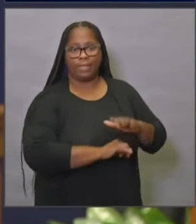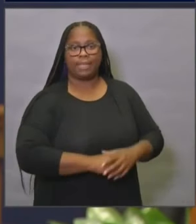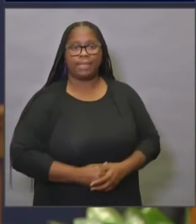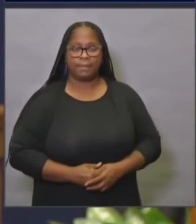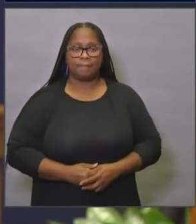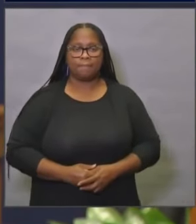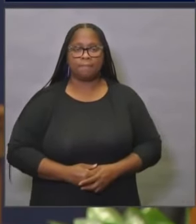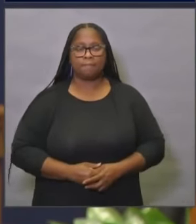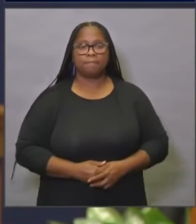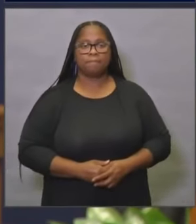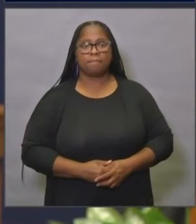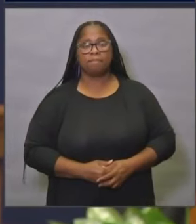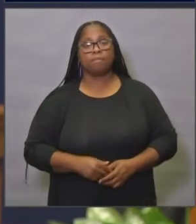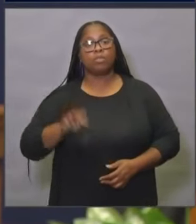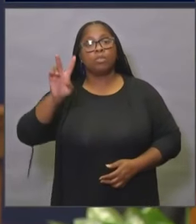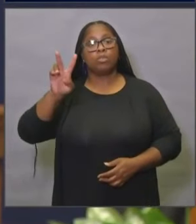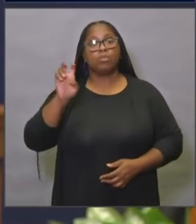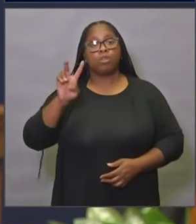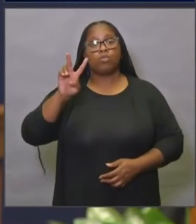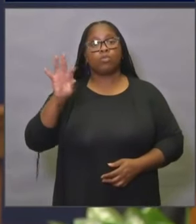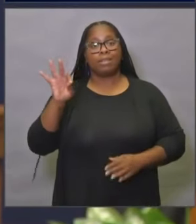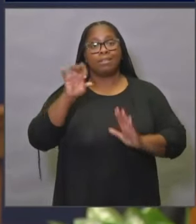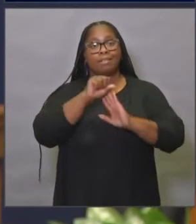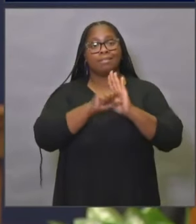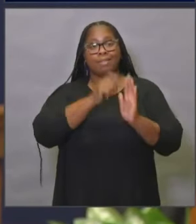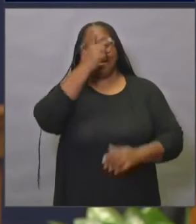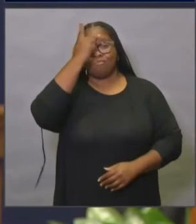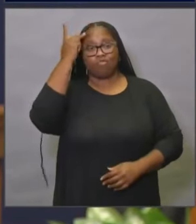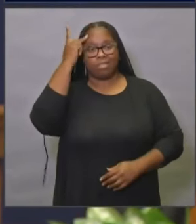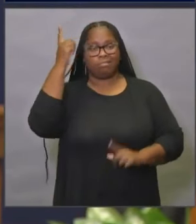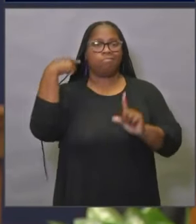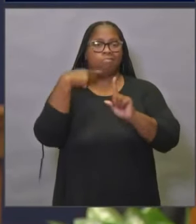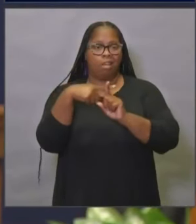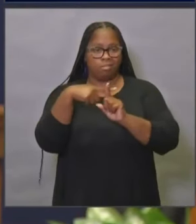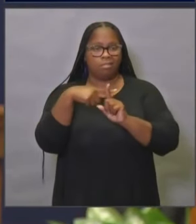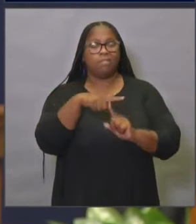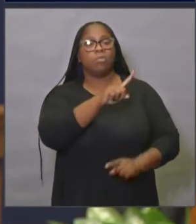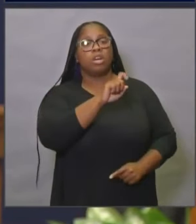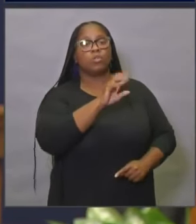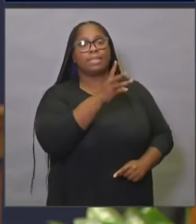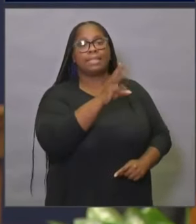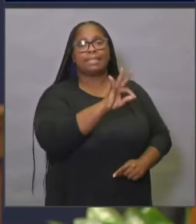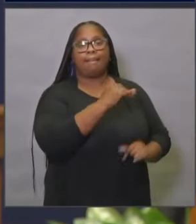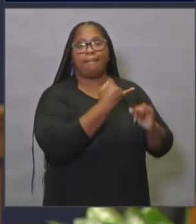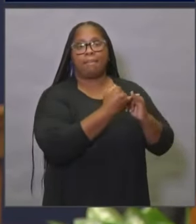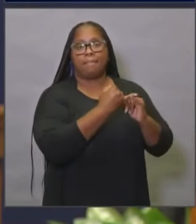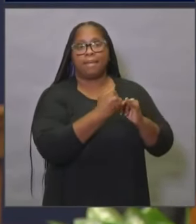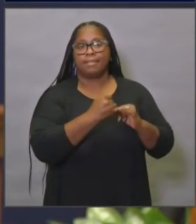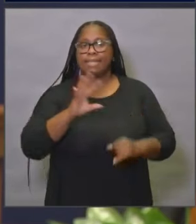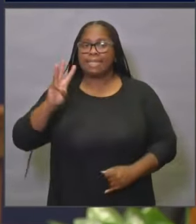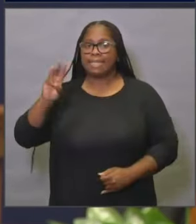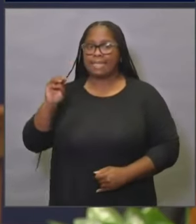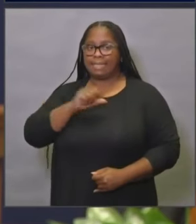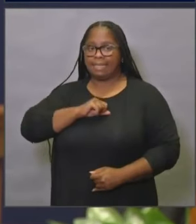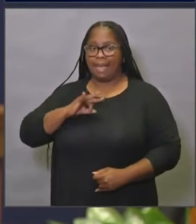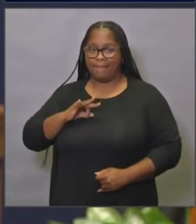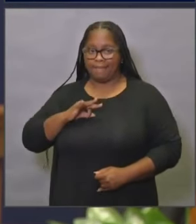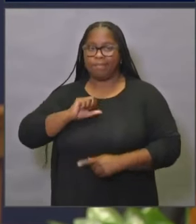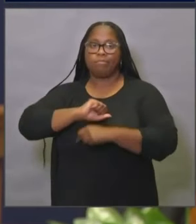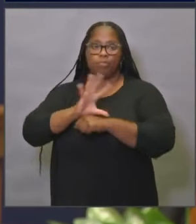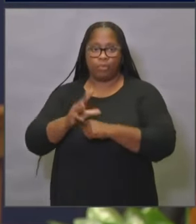There are 229 in the state prison, 169 among people who are incarcerated, and 60 among staff.